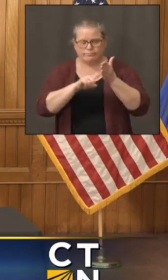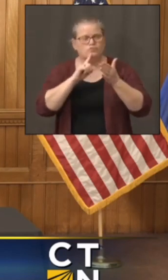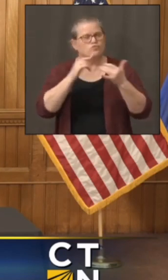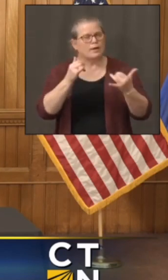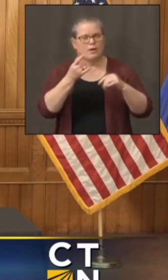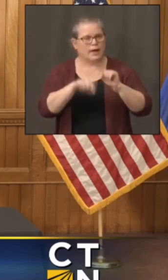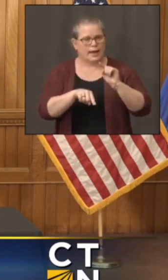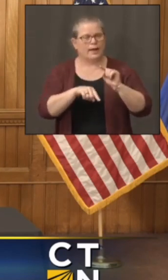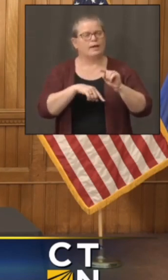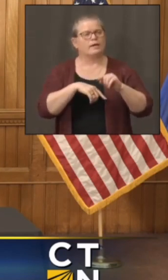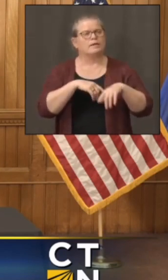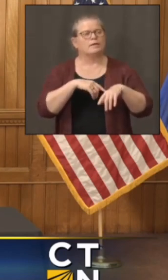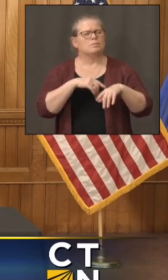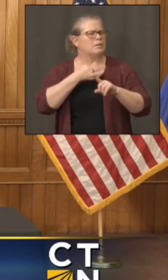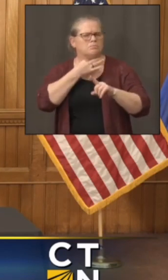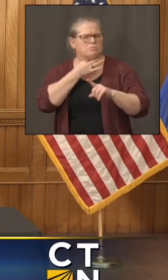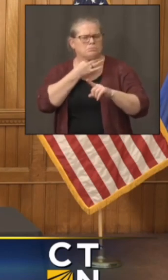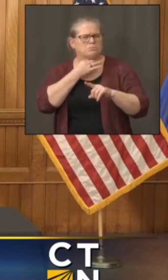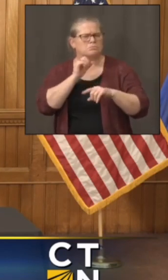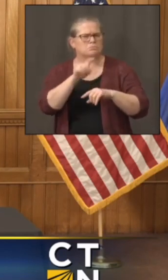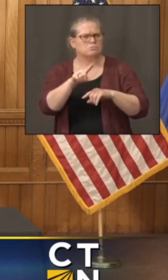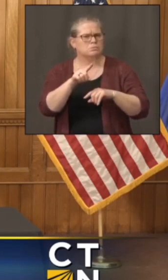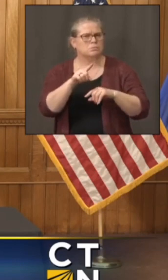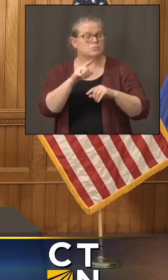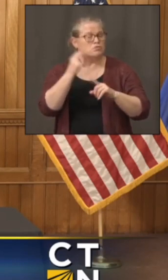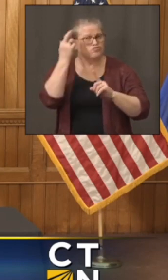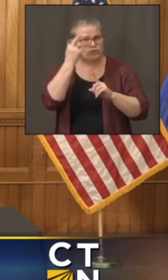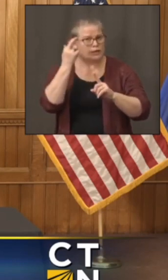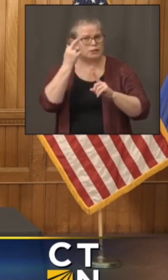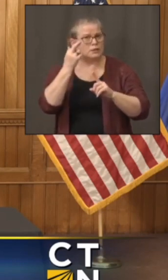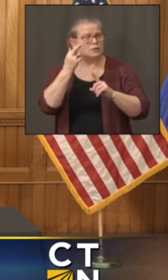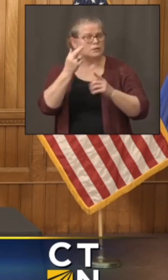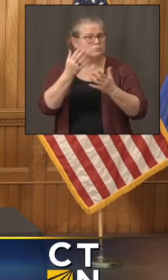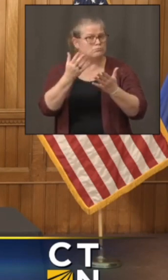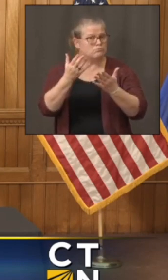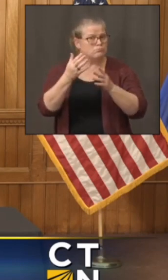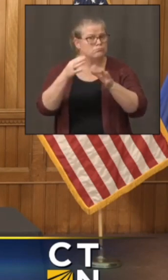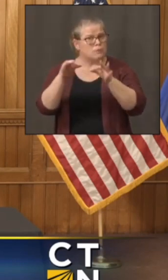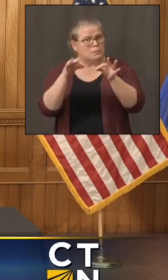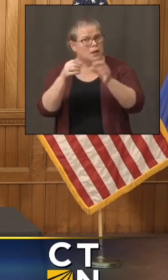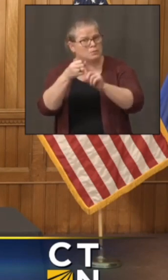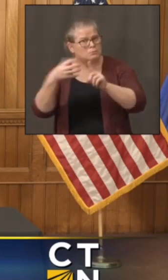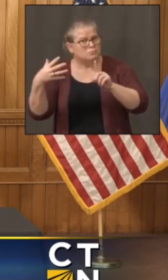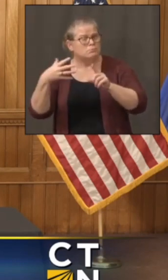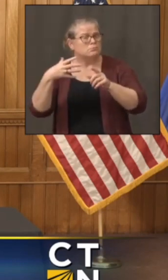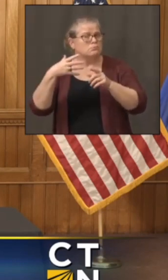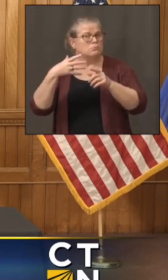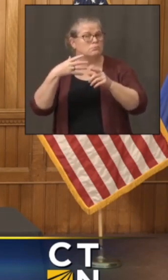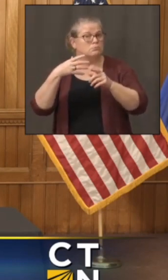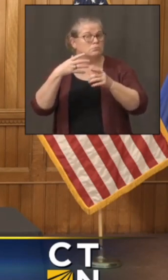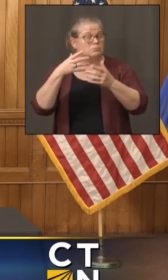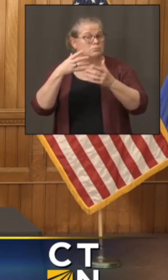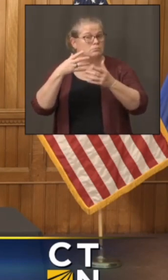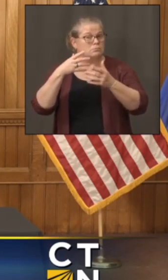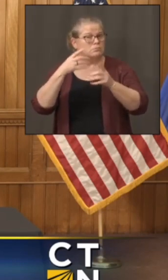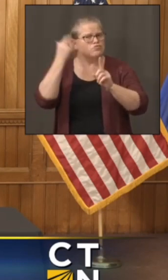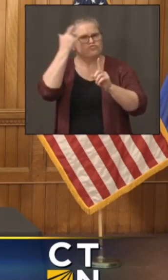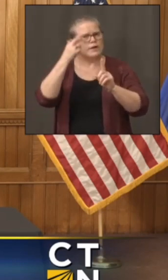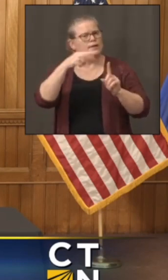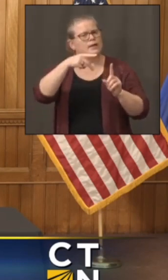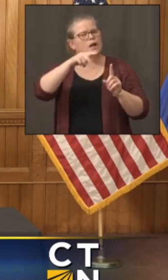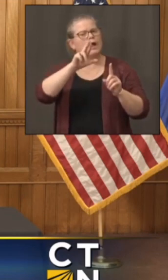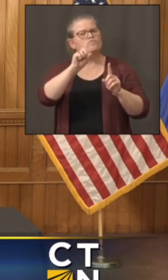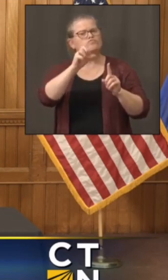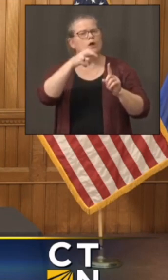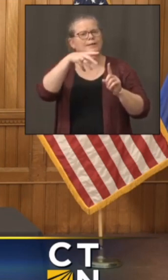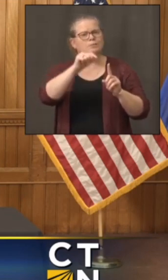or if there is one, for the uptick in prospect as well as